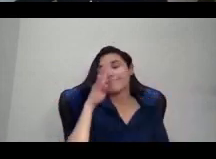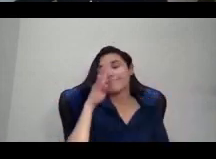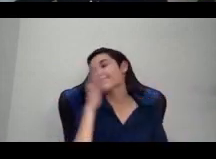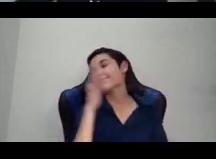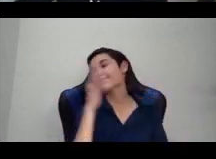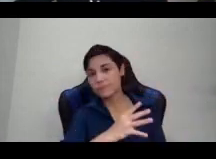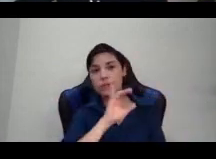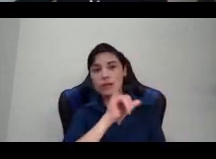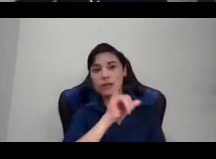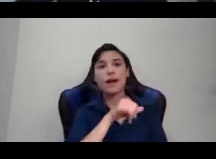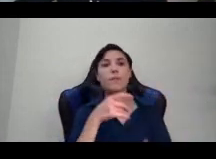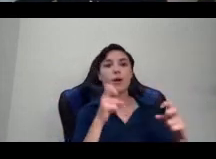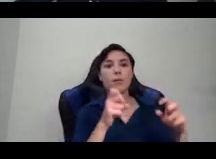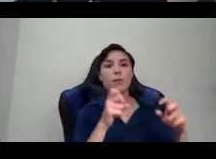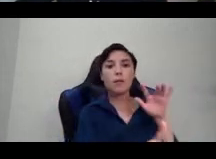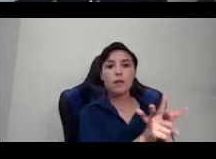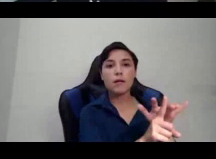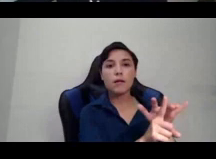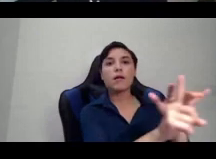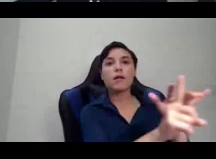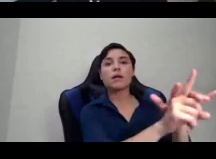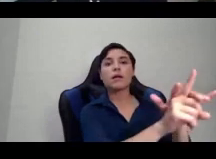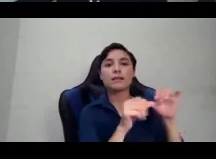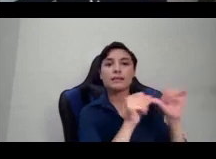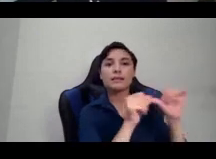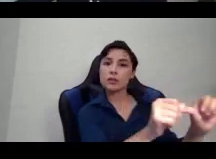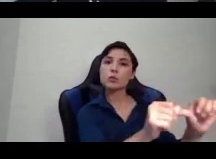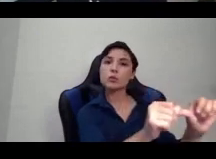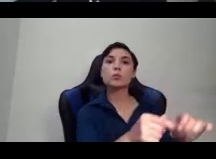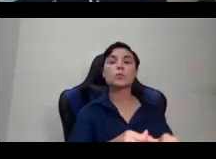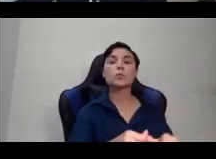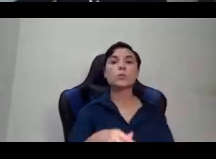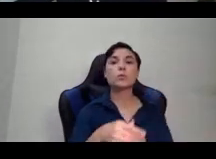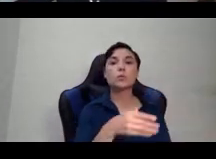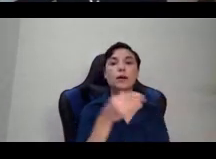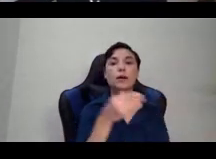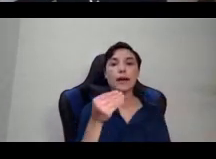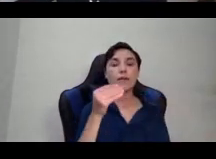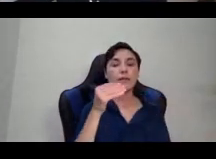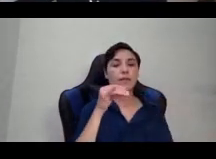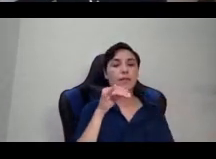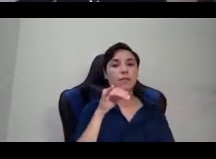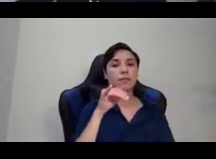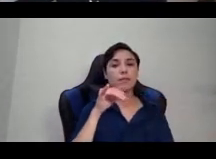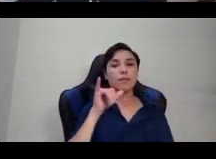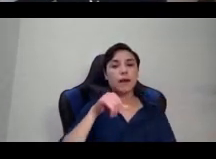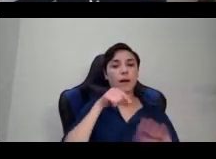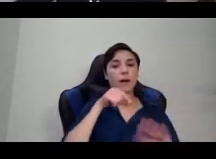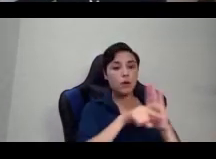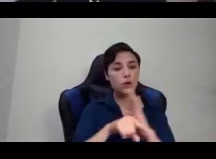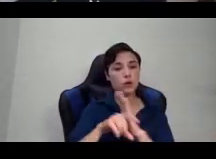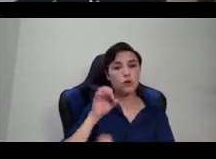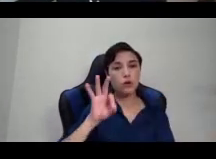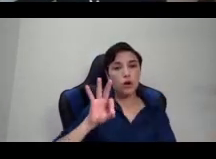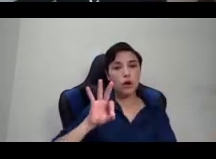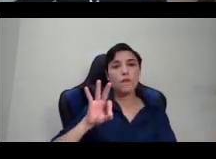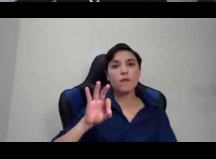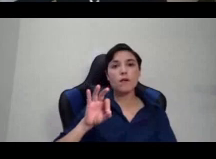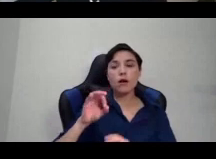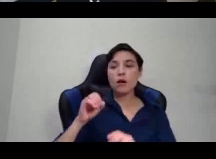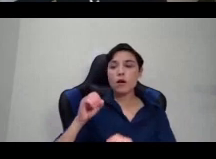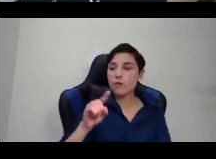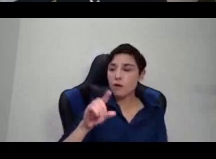Columbia and Saskatchewan of children of dozens and hundreds of children